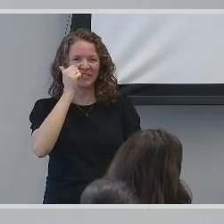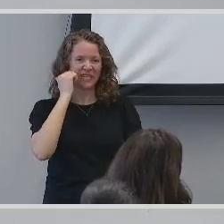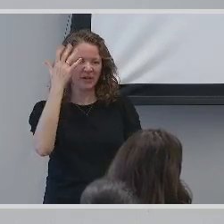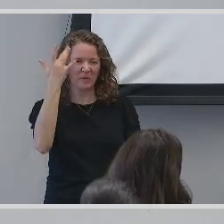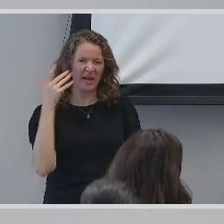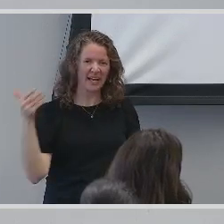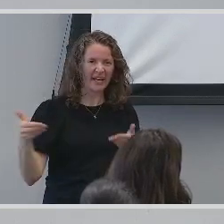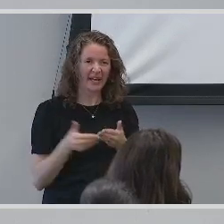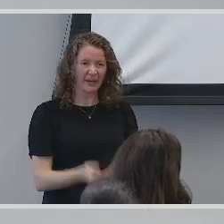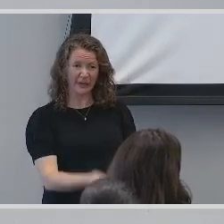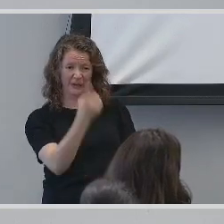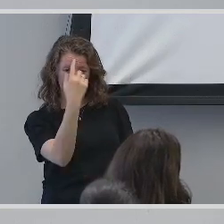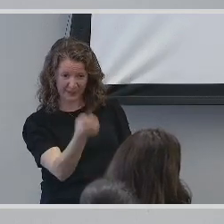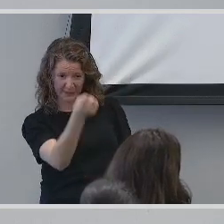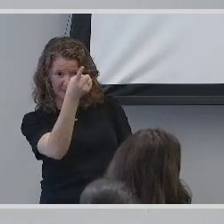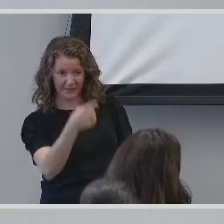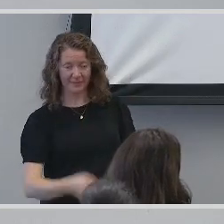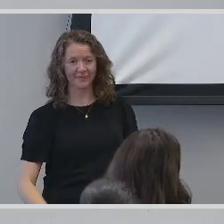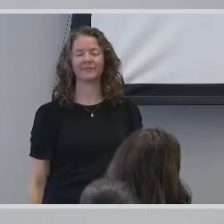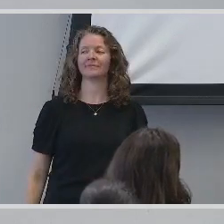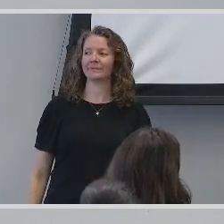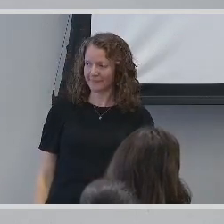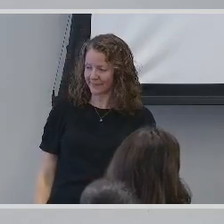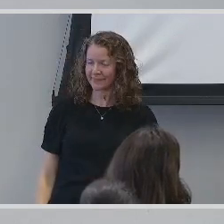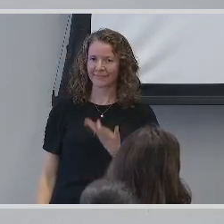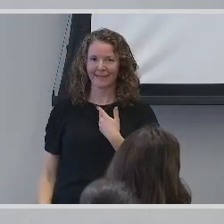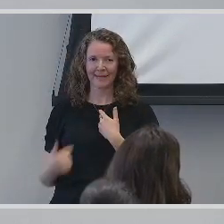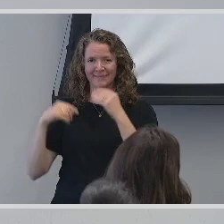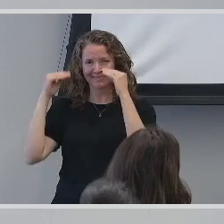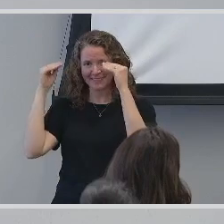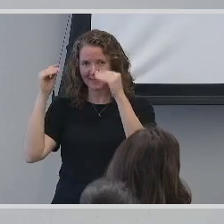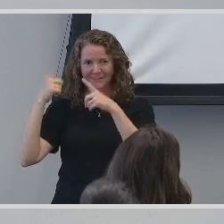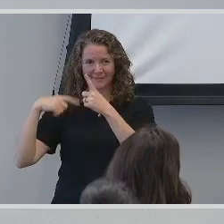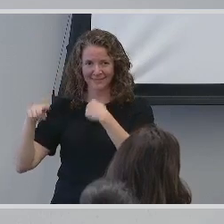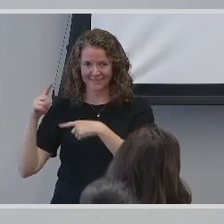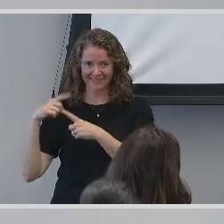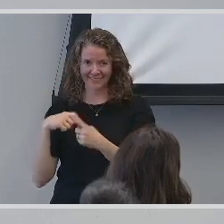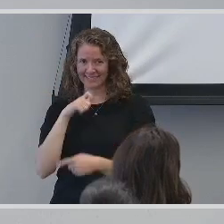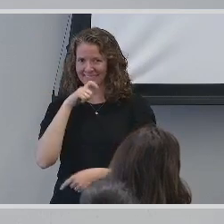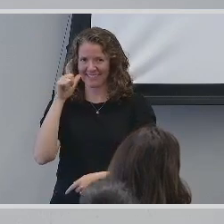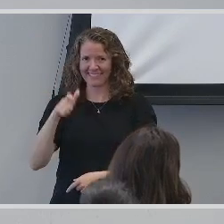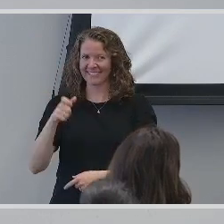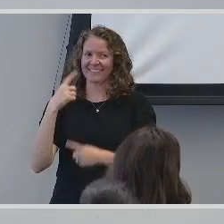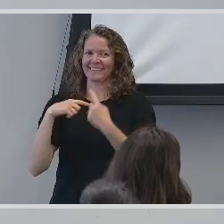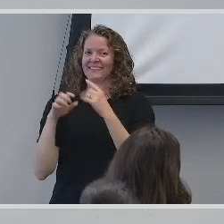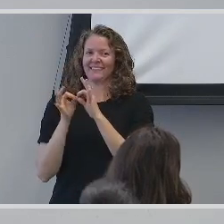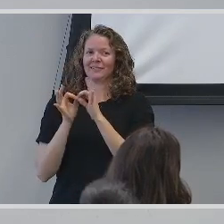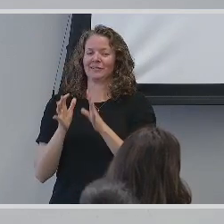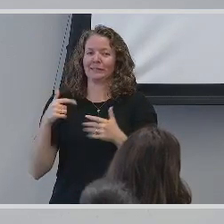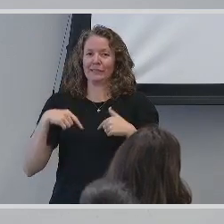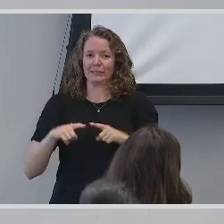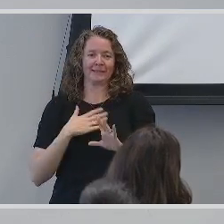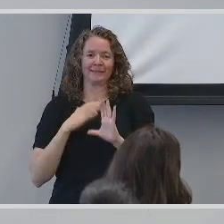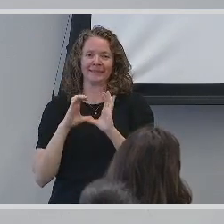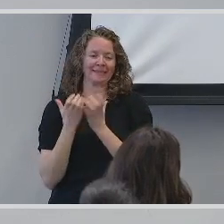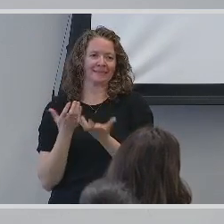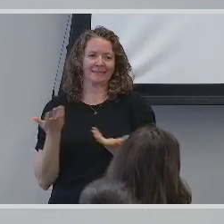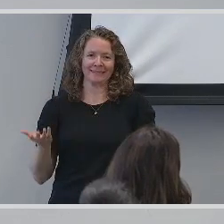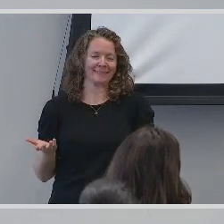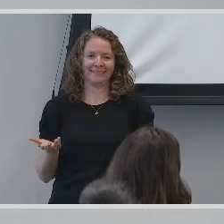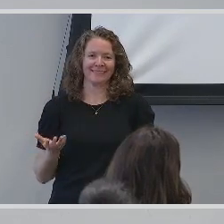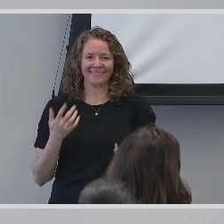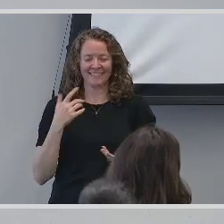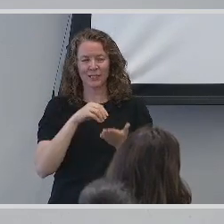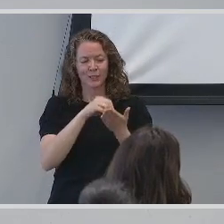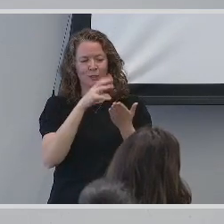hire you? In response, I explained that I was teaching sign language and that there was no need for a sign language interpreter during classes because the